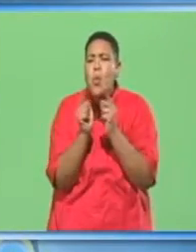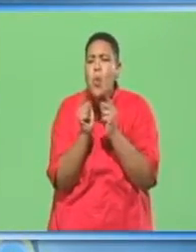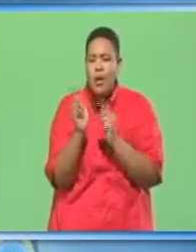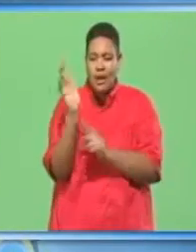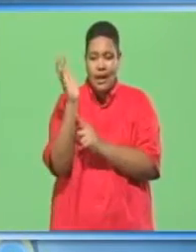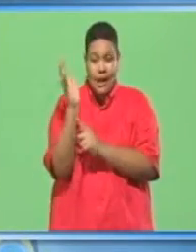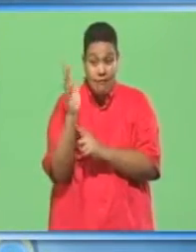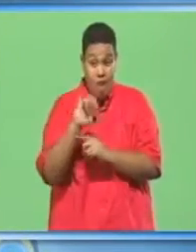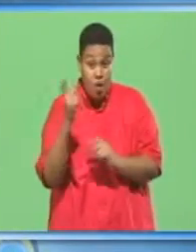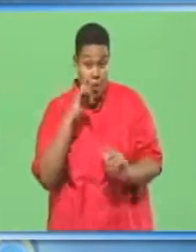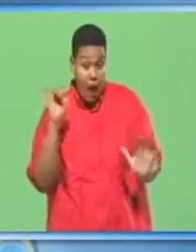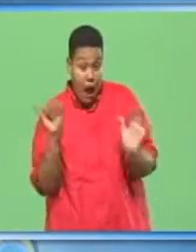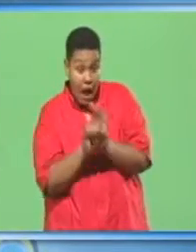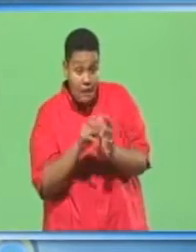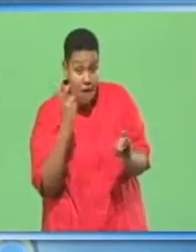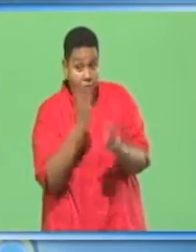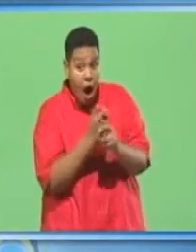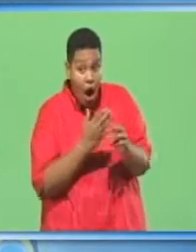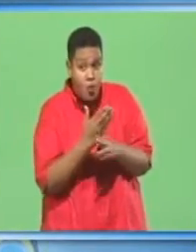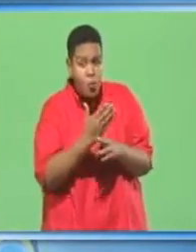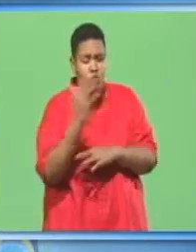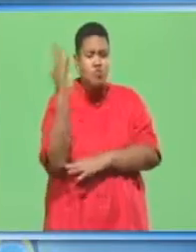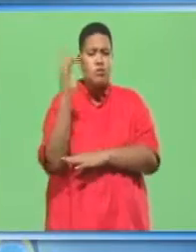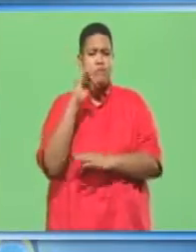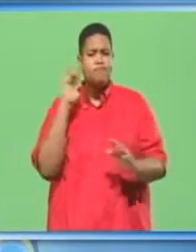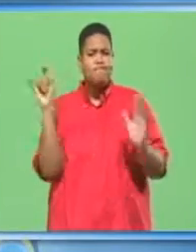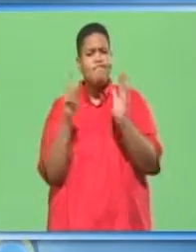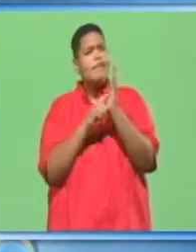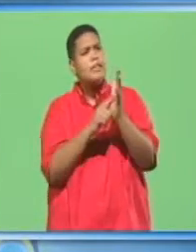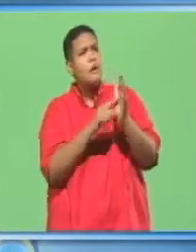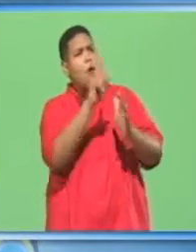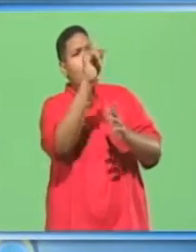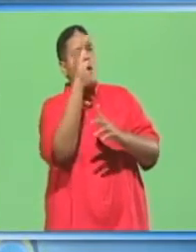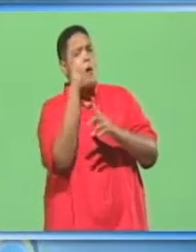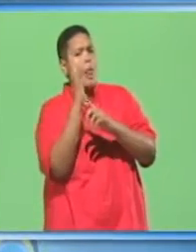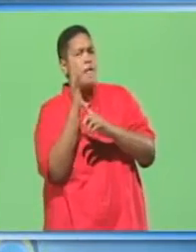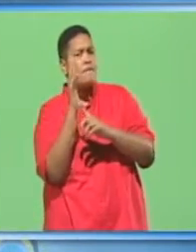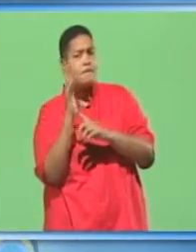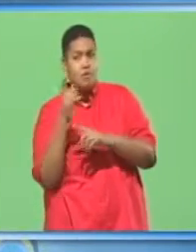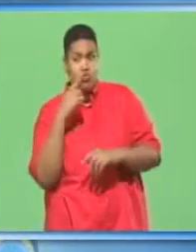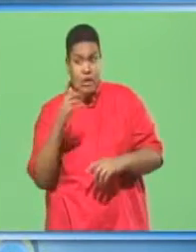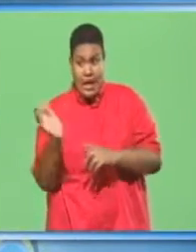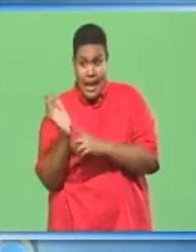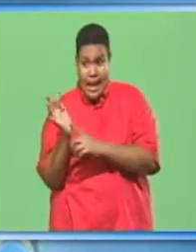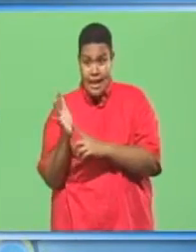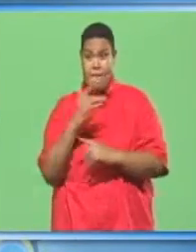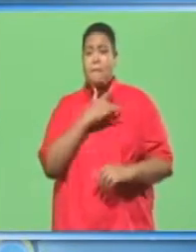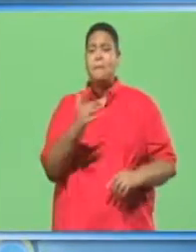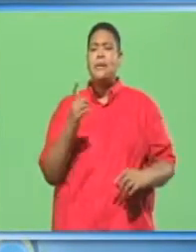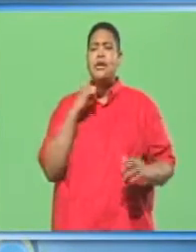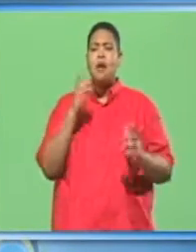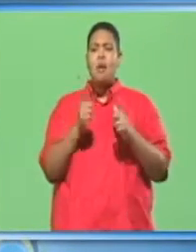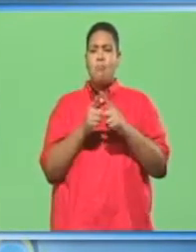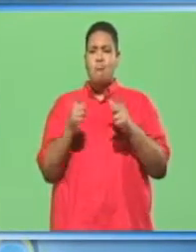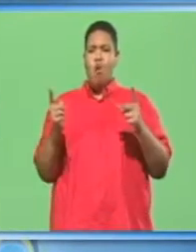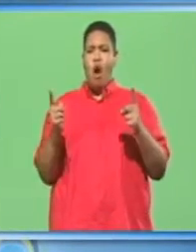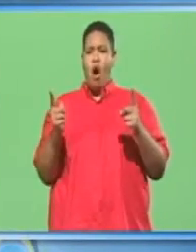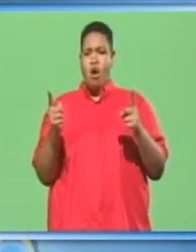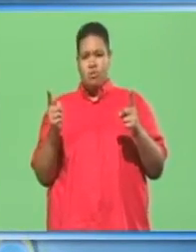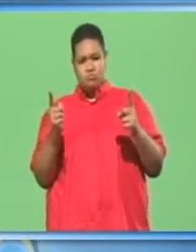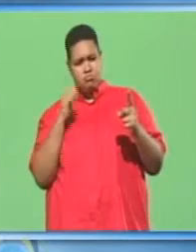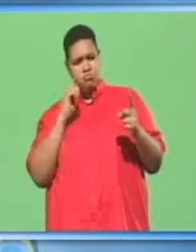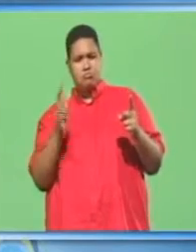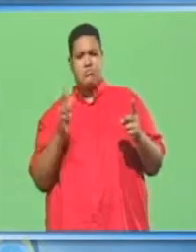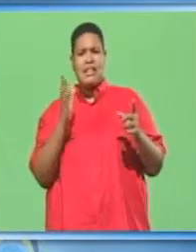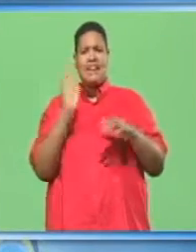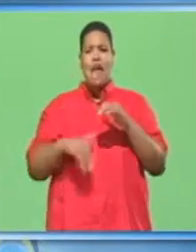Another way to identify hardwood trees is to examine the leaves. Hardwood trees are usually broader in leaves than